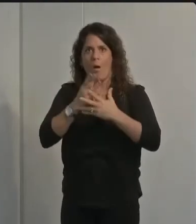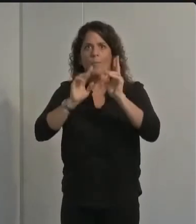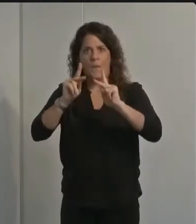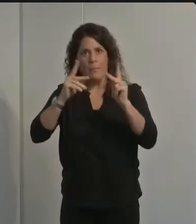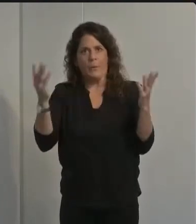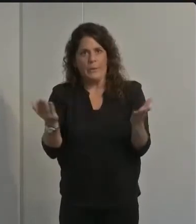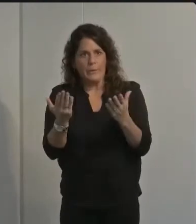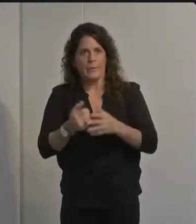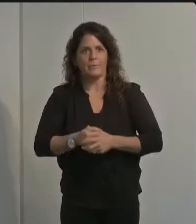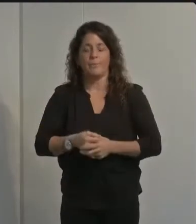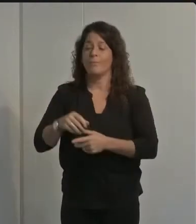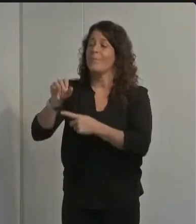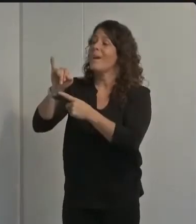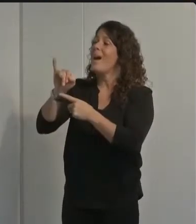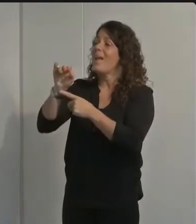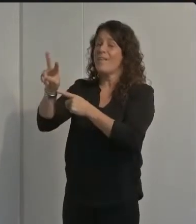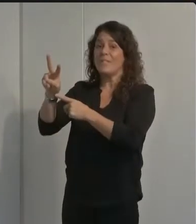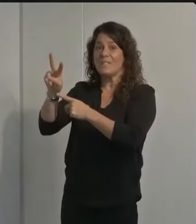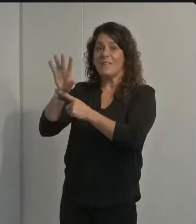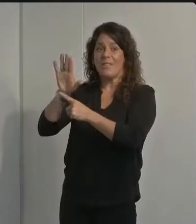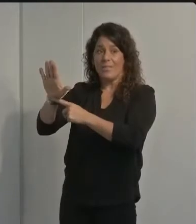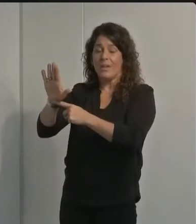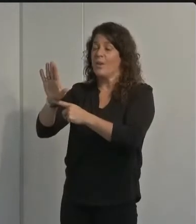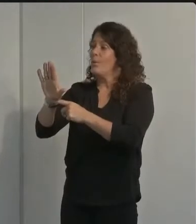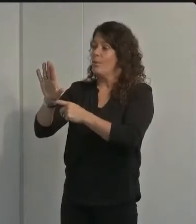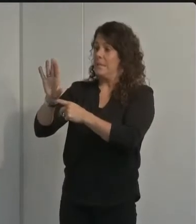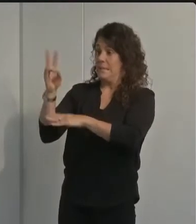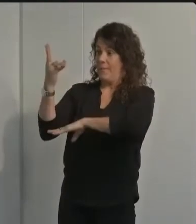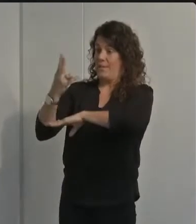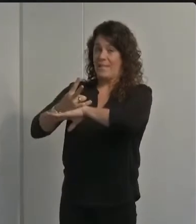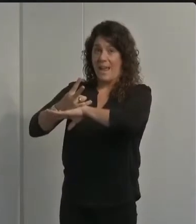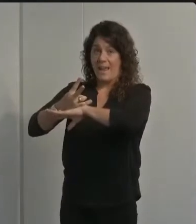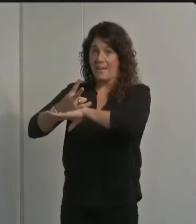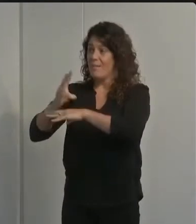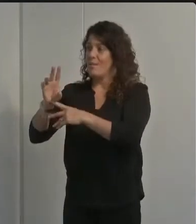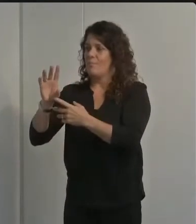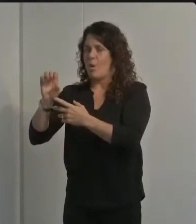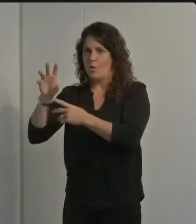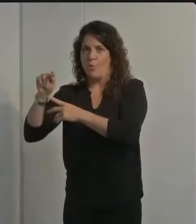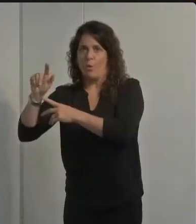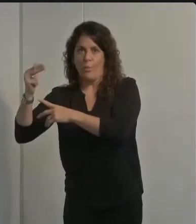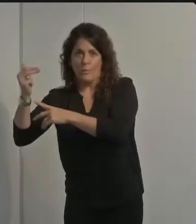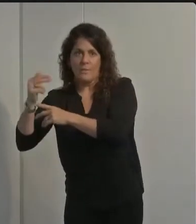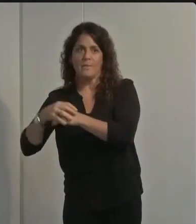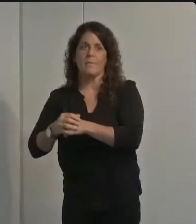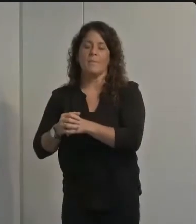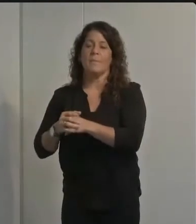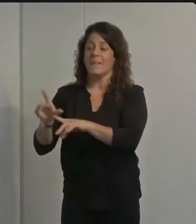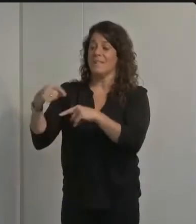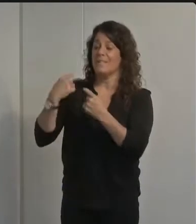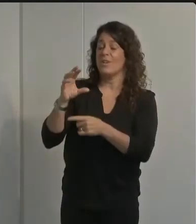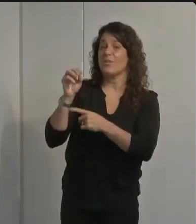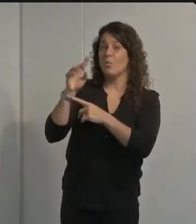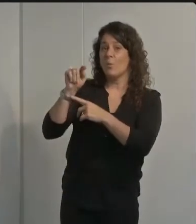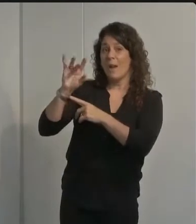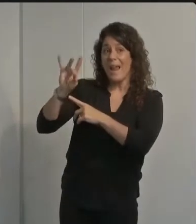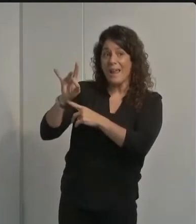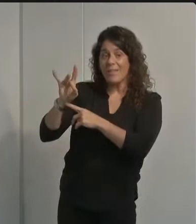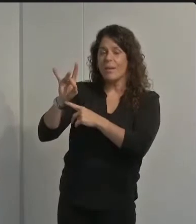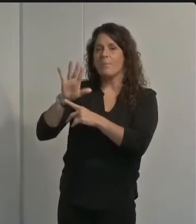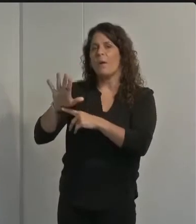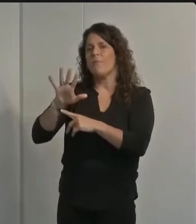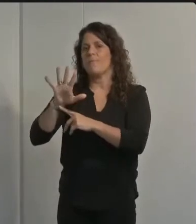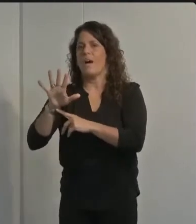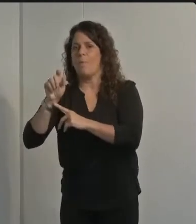increasing isla vista seven day sum of cases on october 16th the county's case rate has remained steady since october 8th with an average of about 5